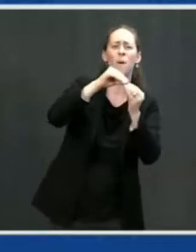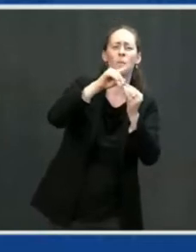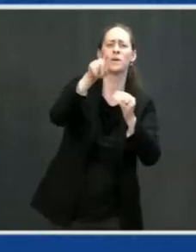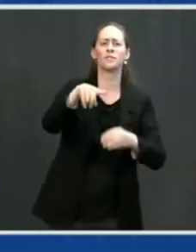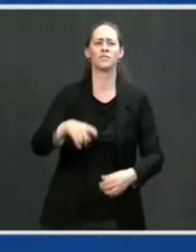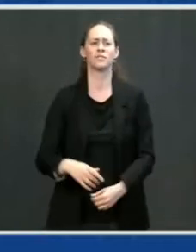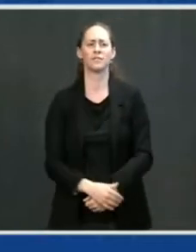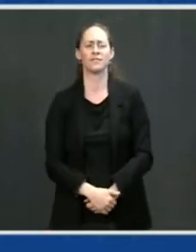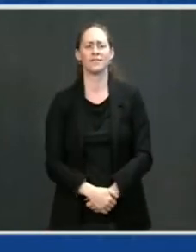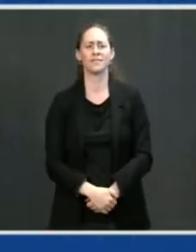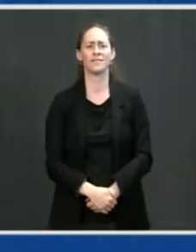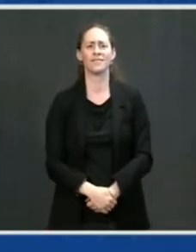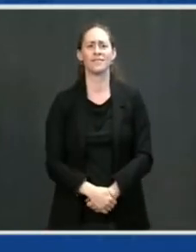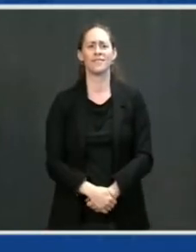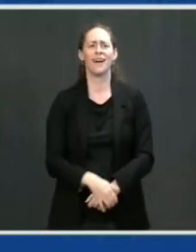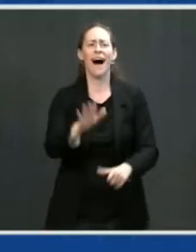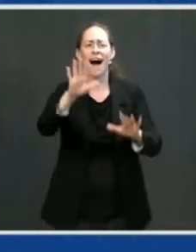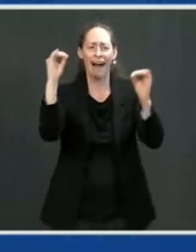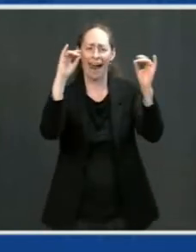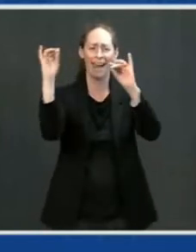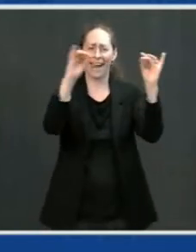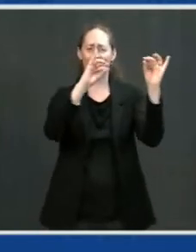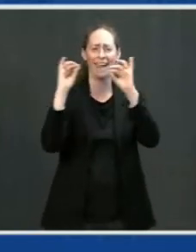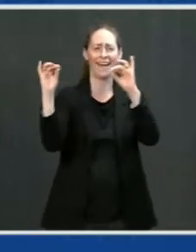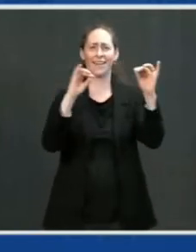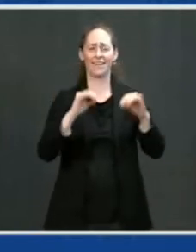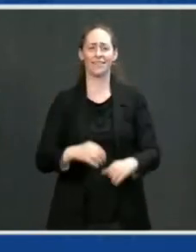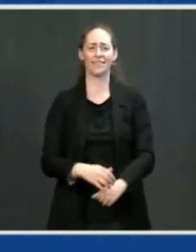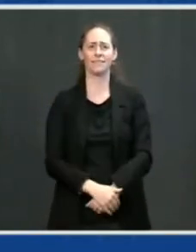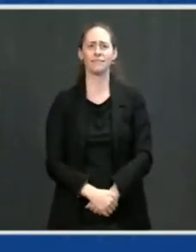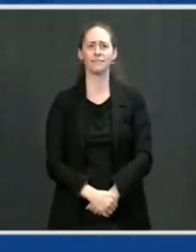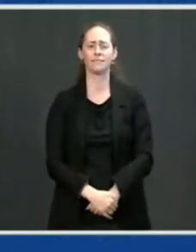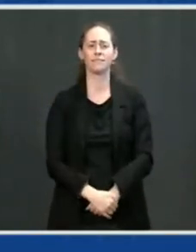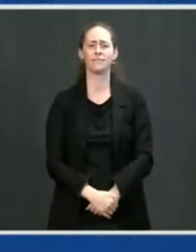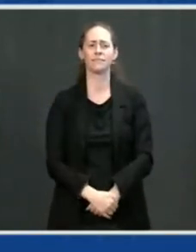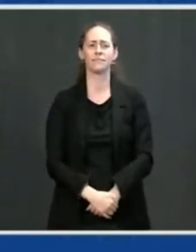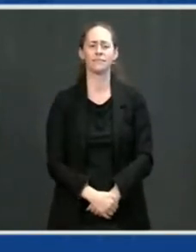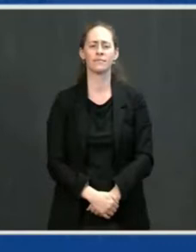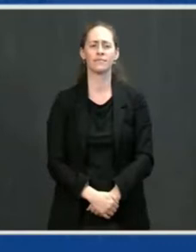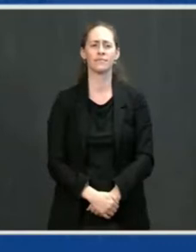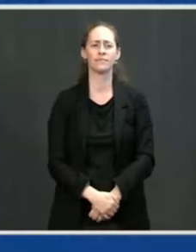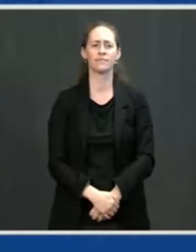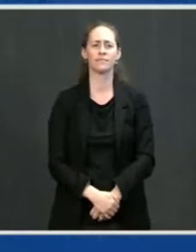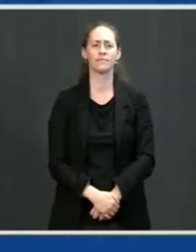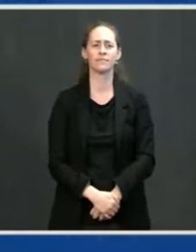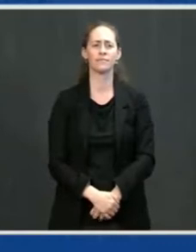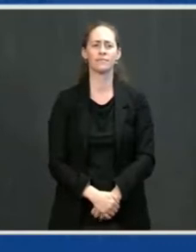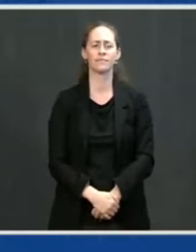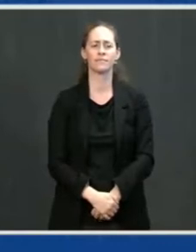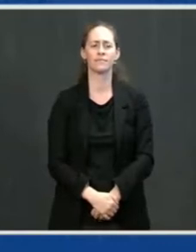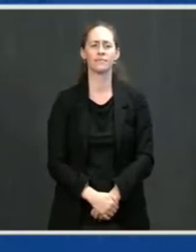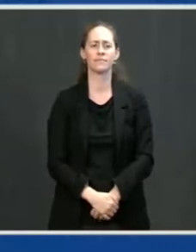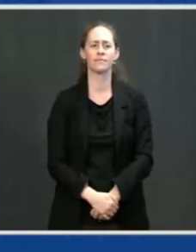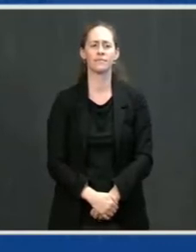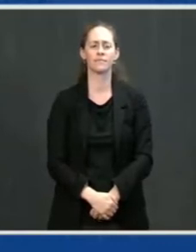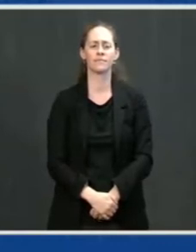Pardon me? What North Stream, why don't you keep doing the safety of North Stream 2, Mr. President? North Stream 2